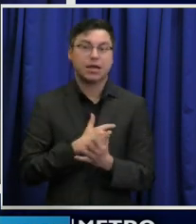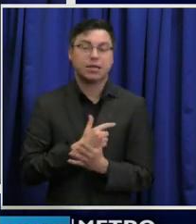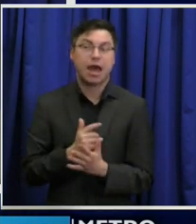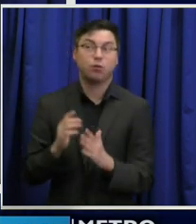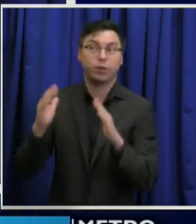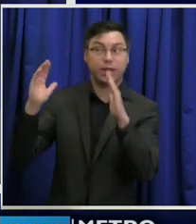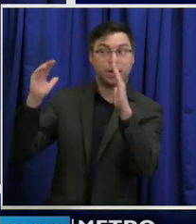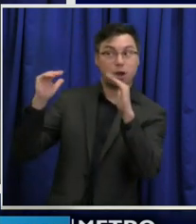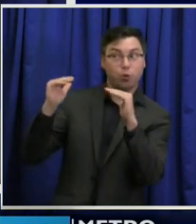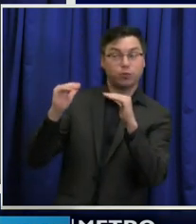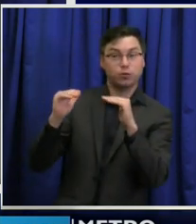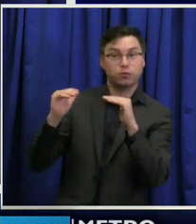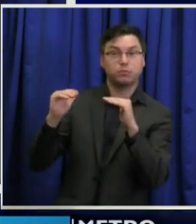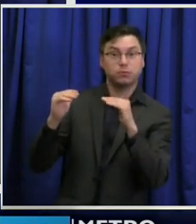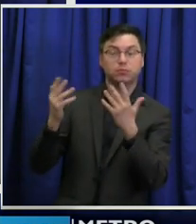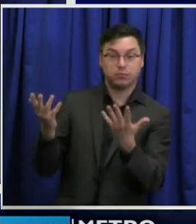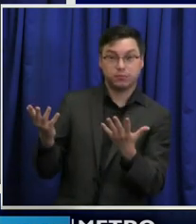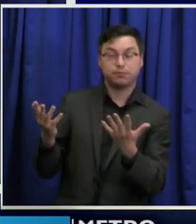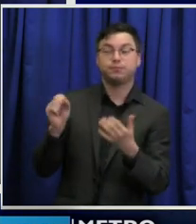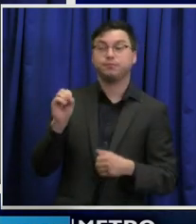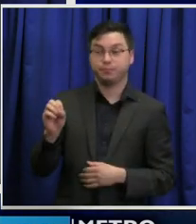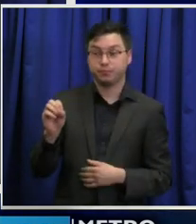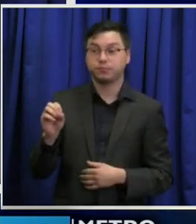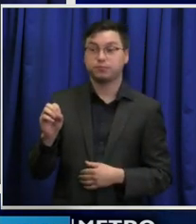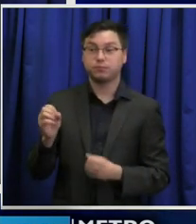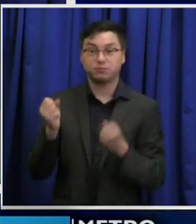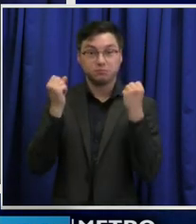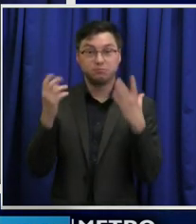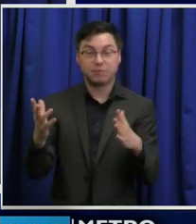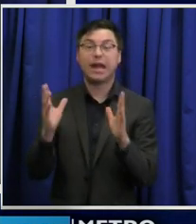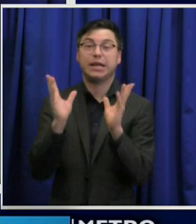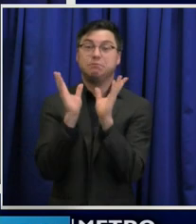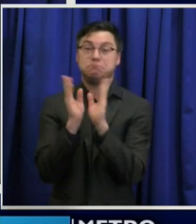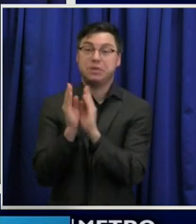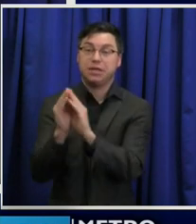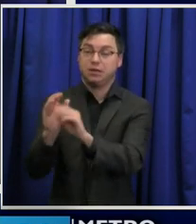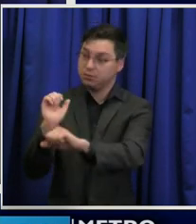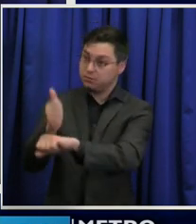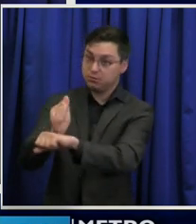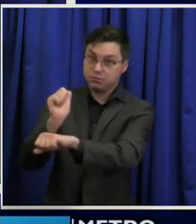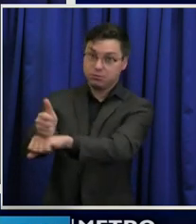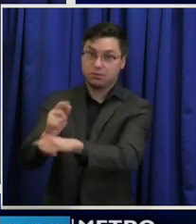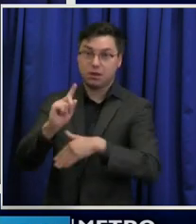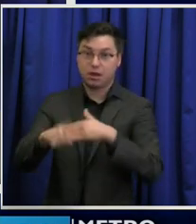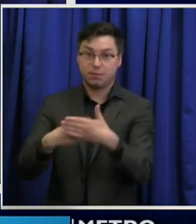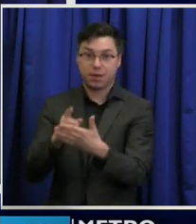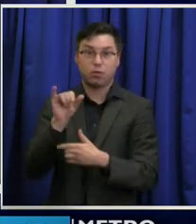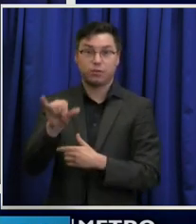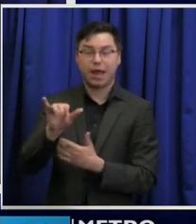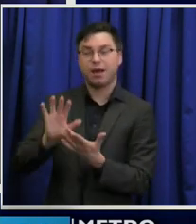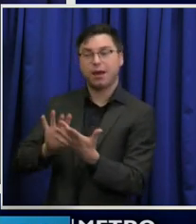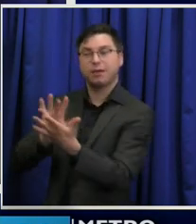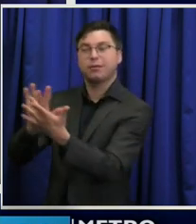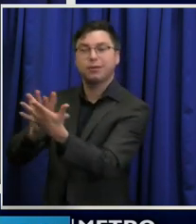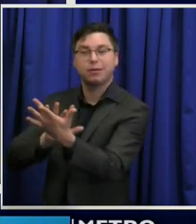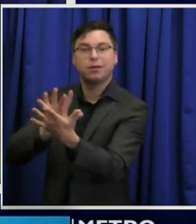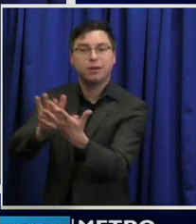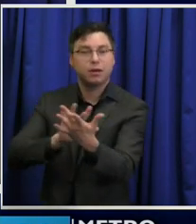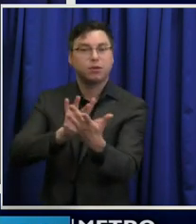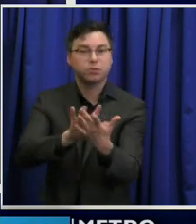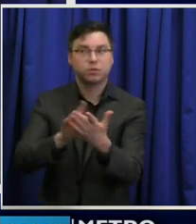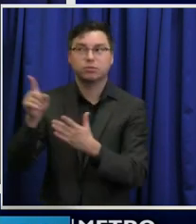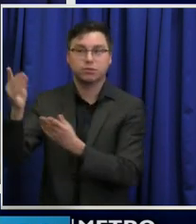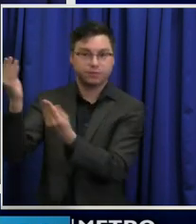There have been innumerable public meetings on this and outreach, I am told,